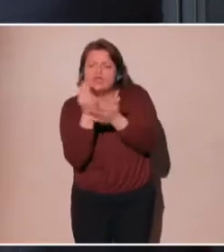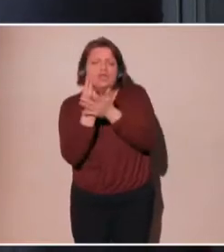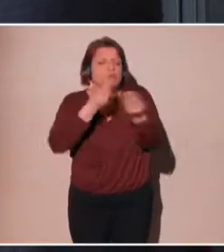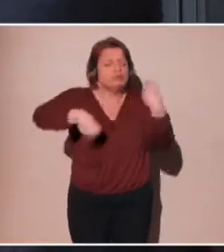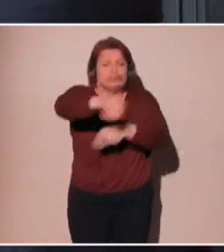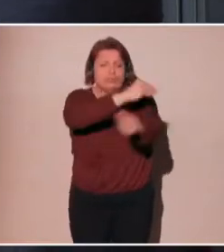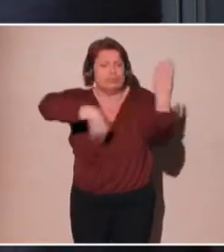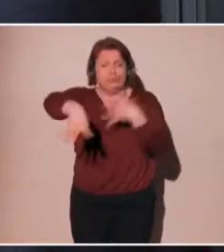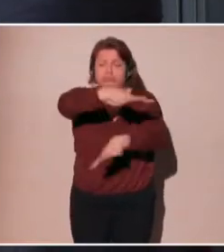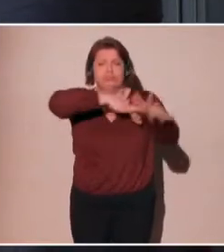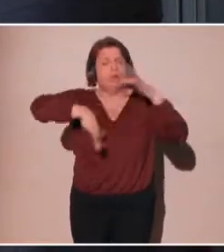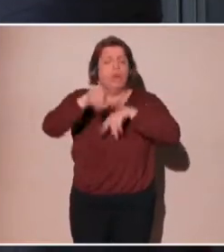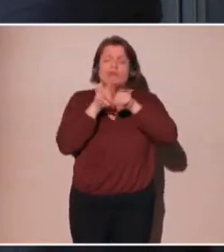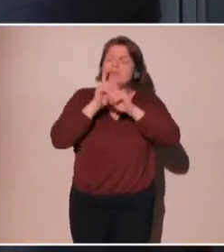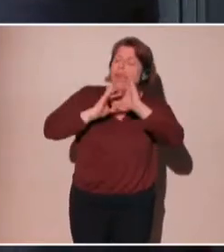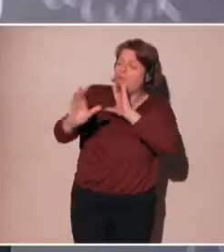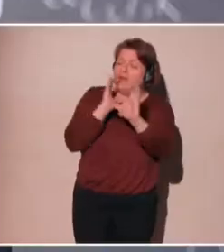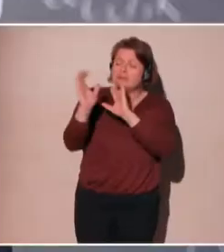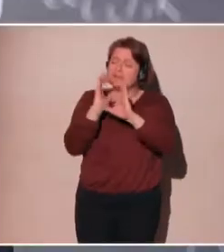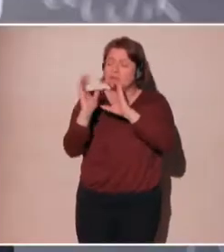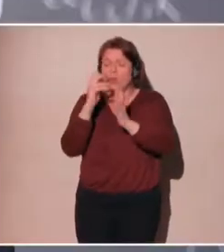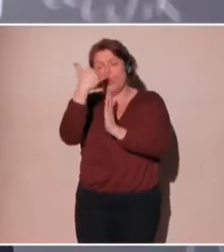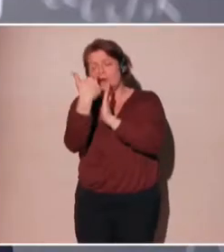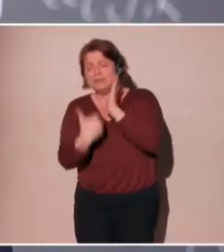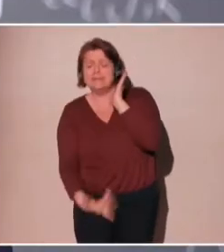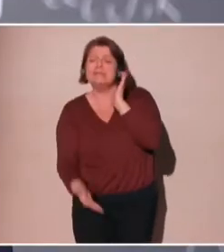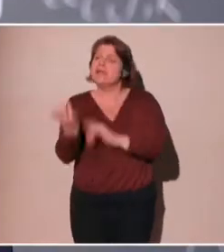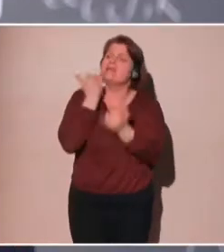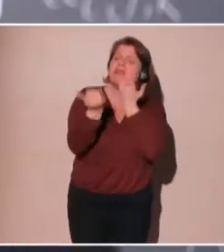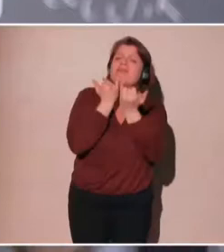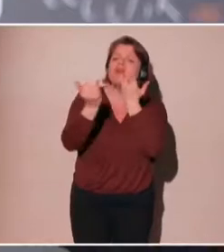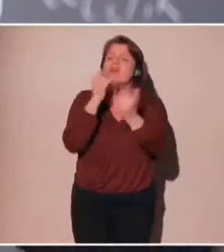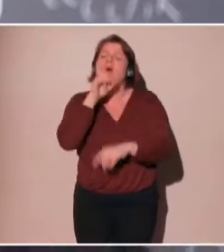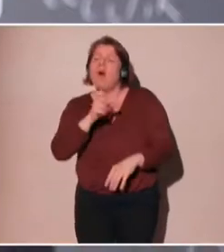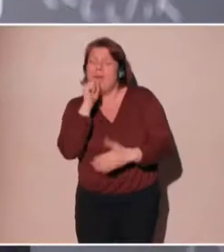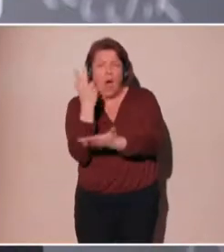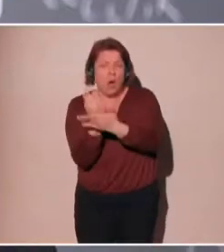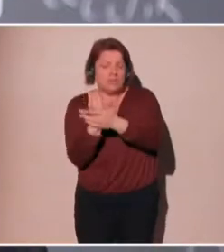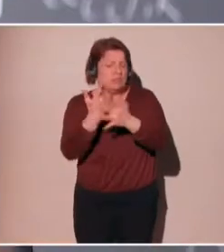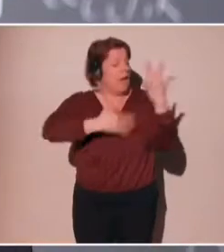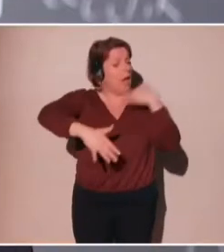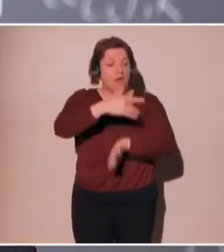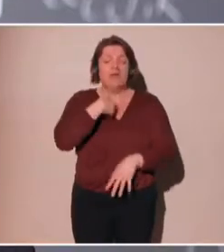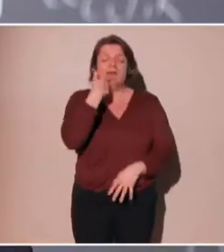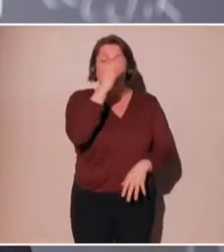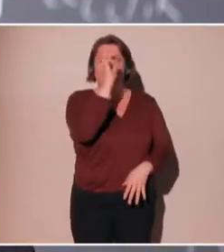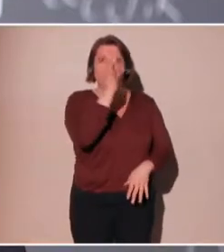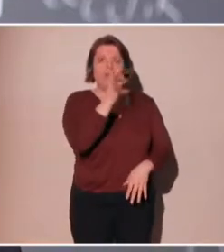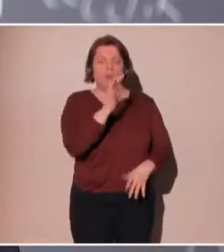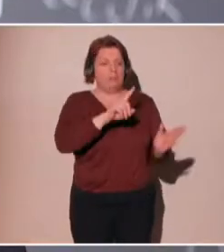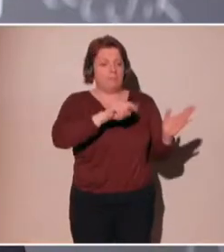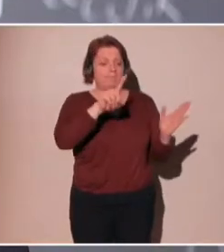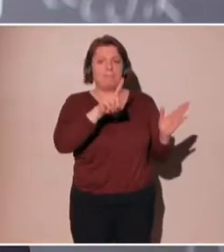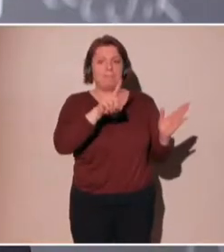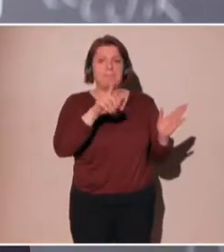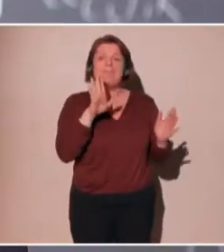recorded, saved, including conversations or text messages. And we've always